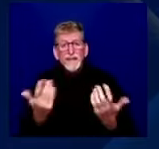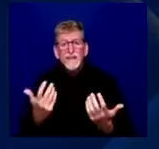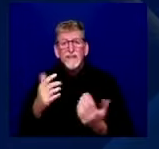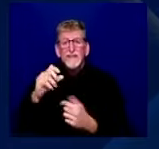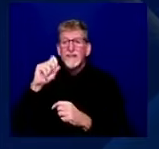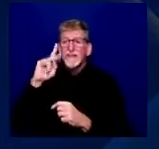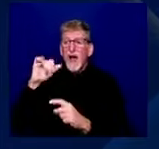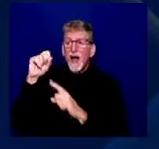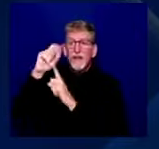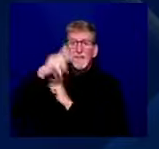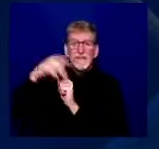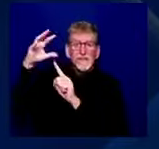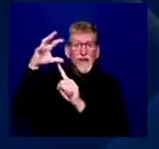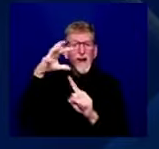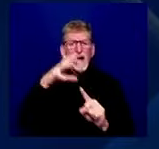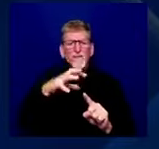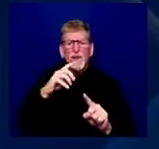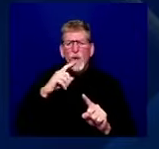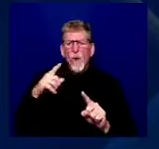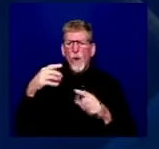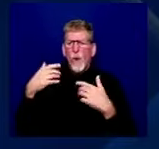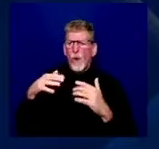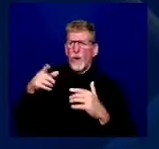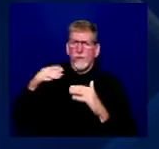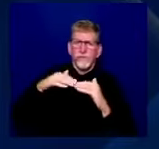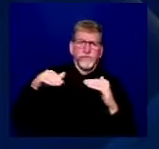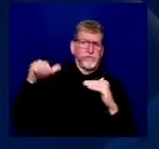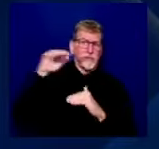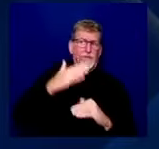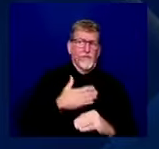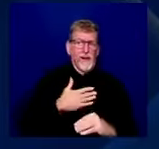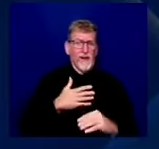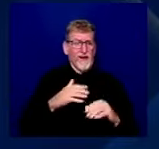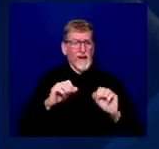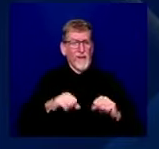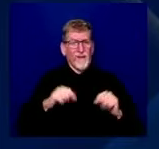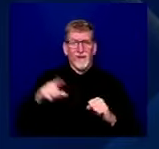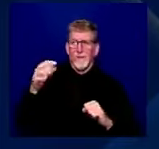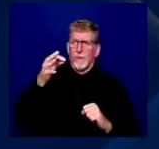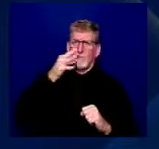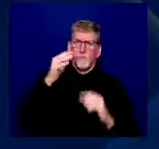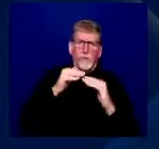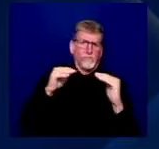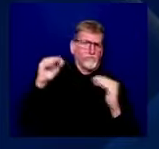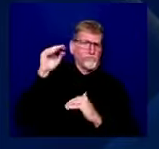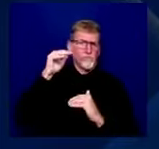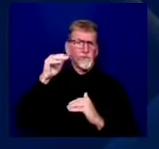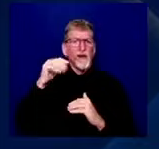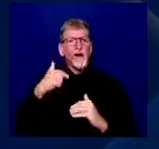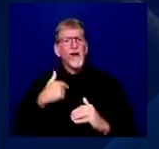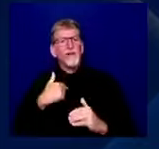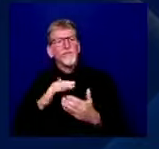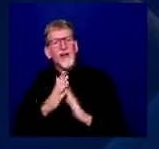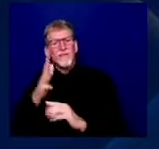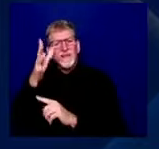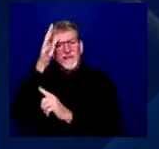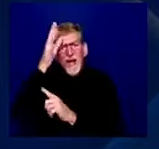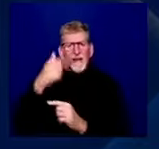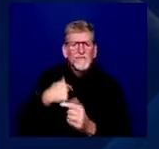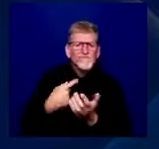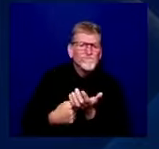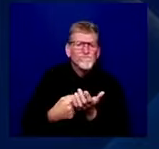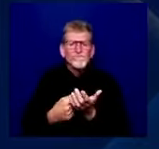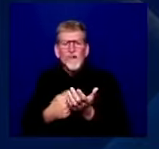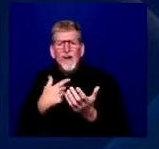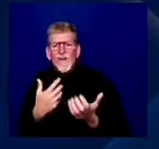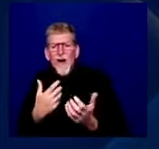a dad. And so we welcomed our first son in 2014. We always talked about how cool it would be to have back-to-back boys, right? And we found that we welcomed our second son in